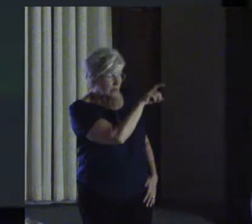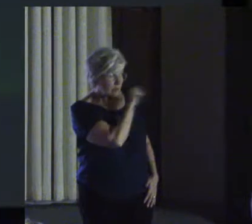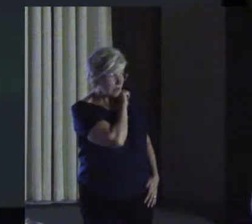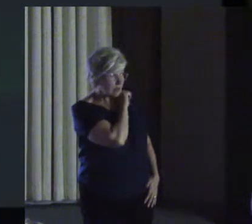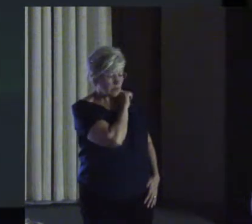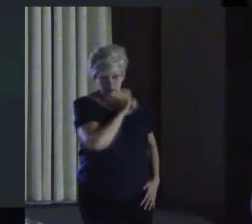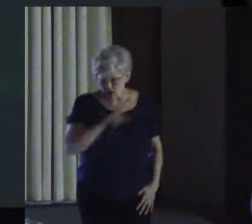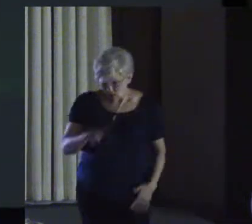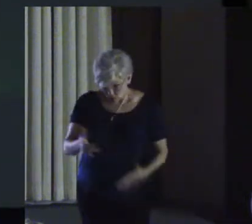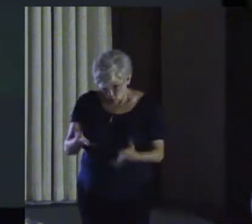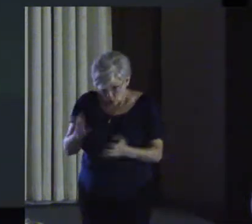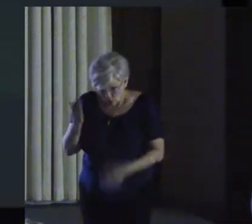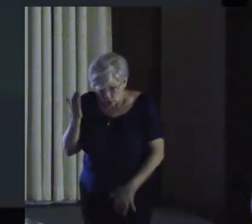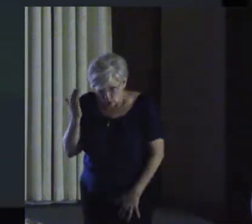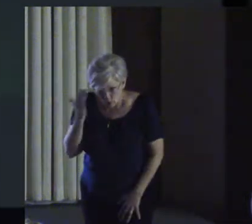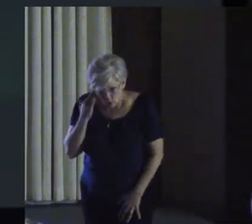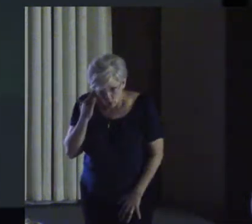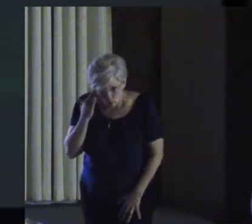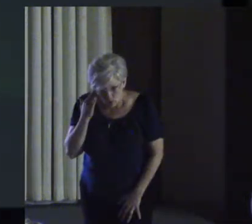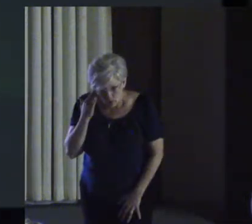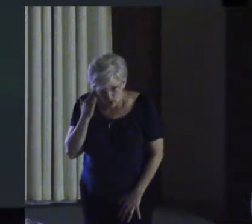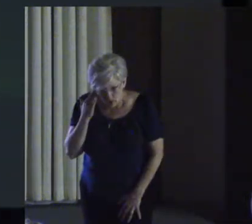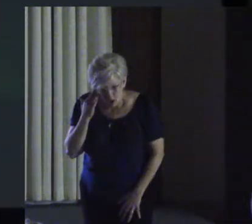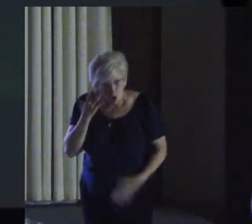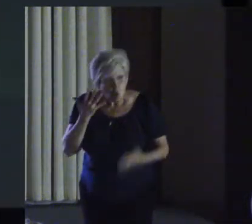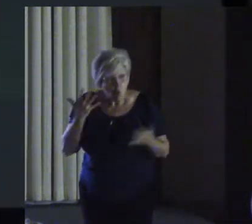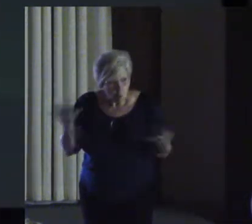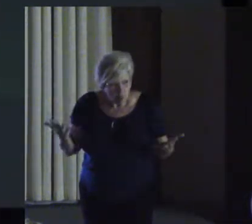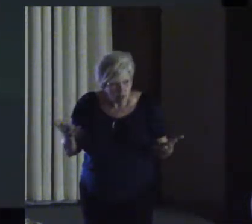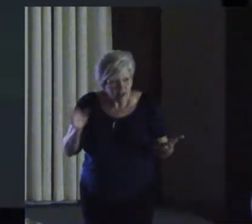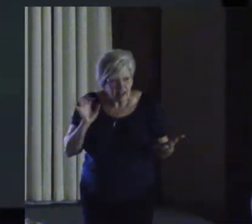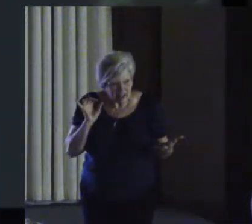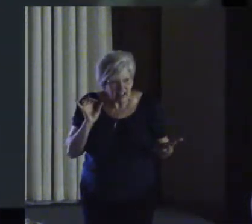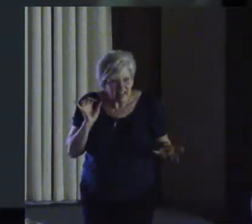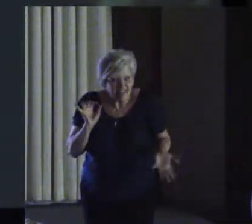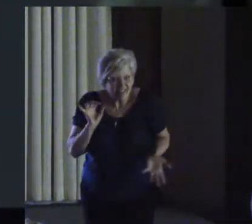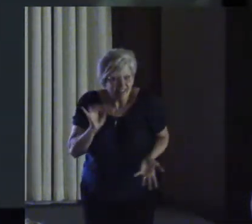Do you want to know what it is?